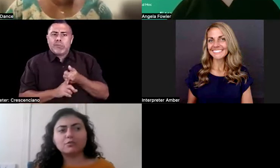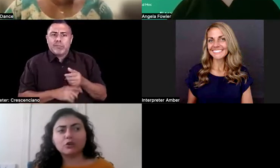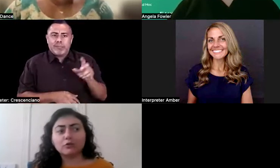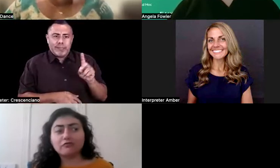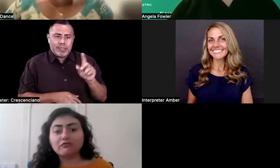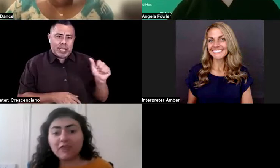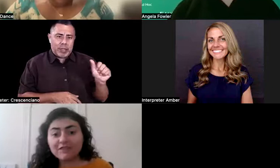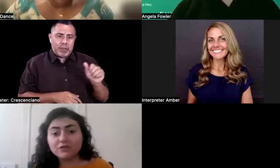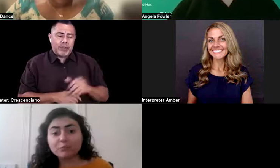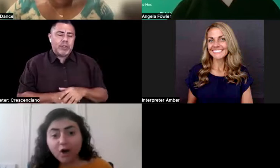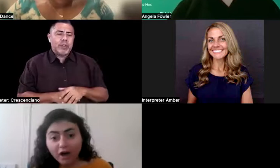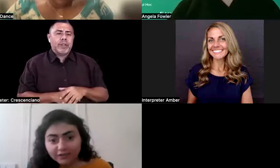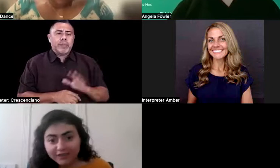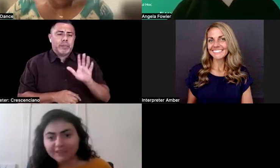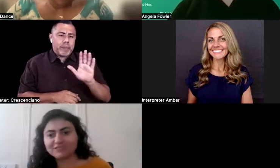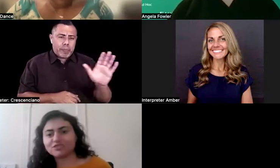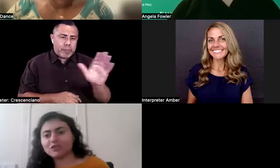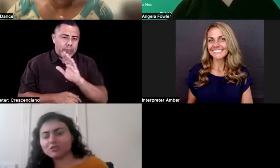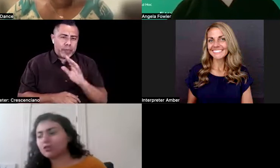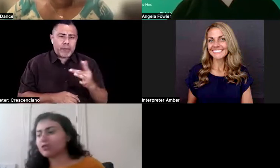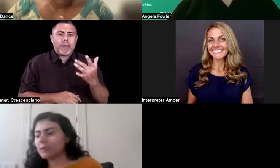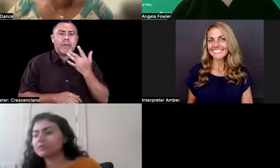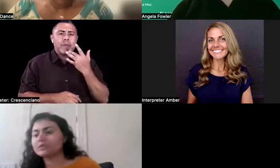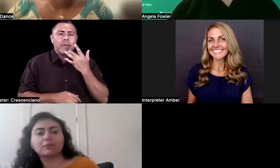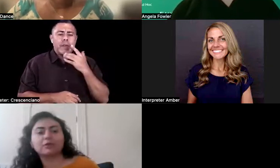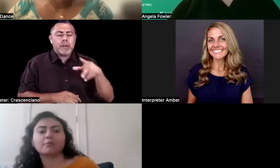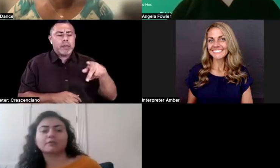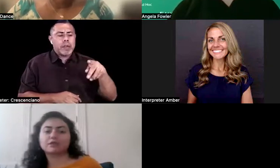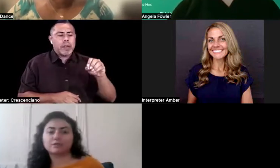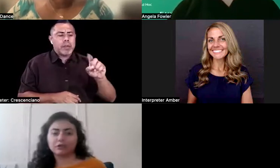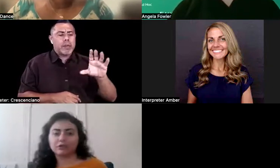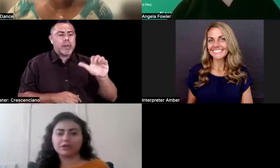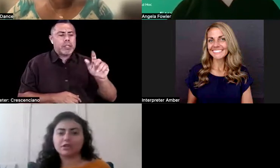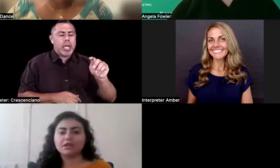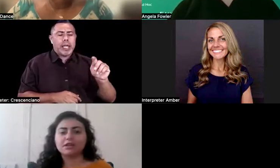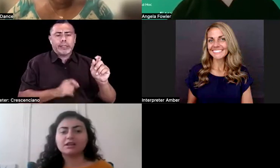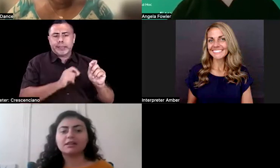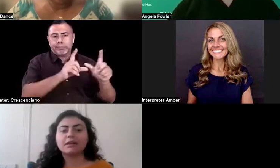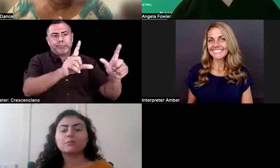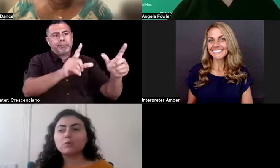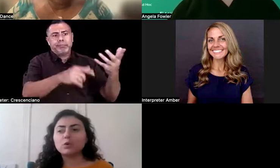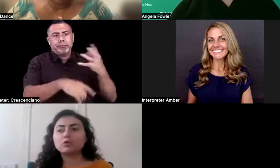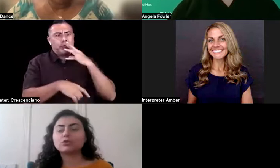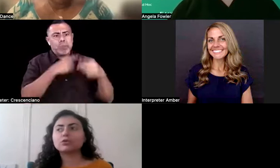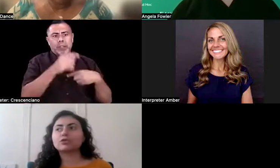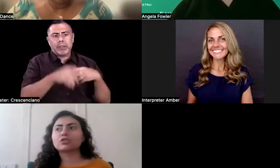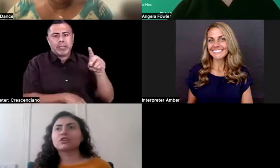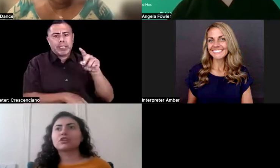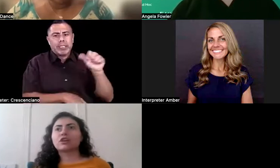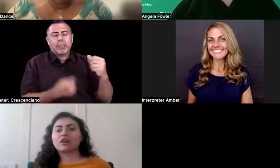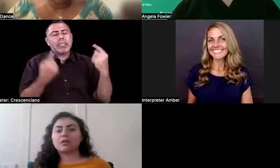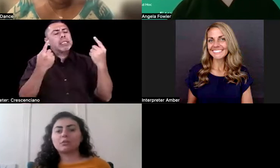your favorite podcasts that talk about some type of disability, like put,